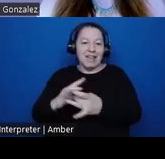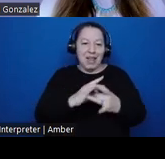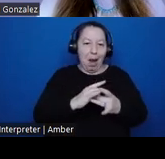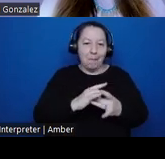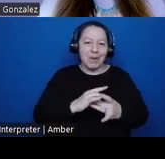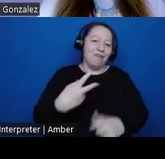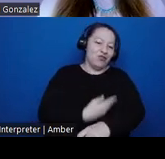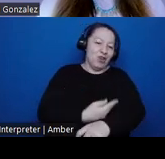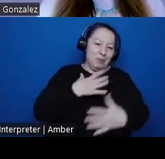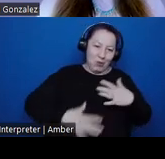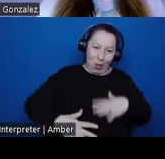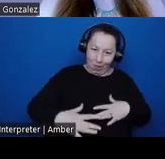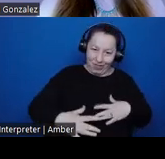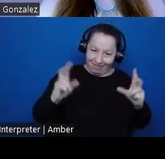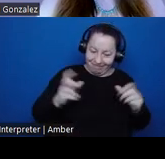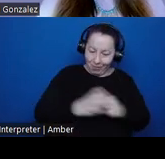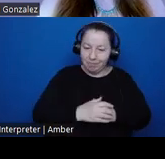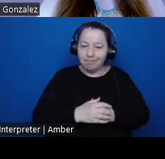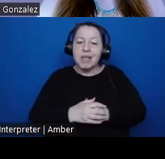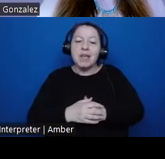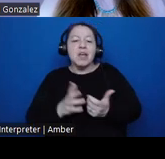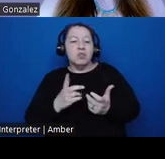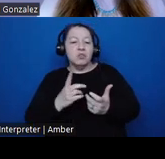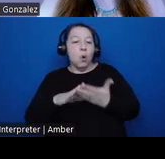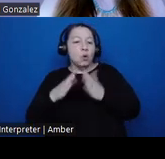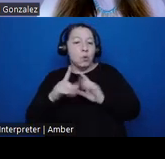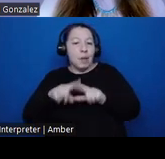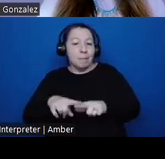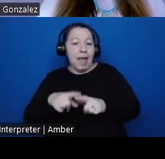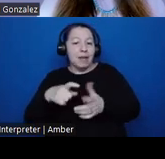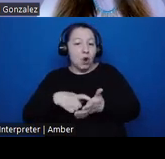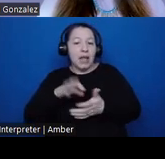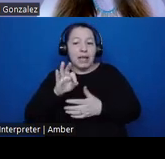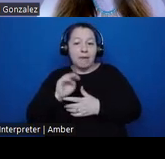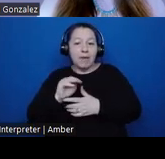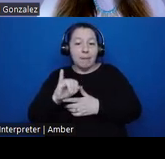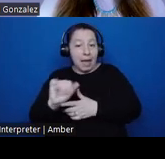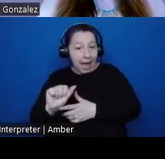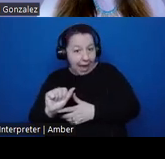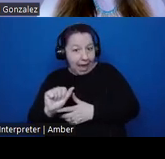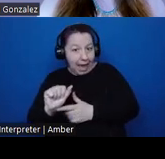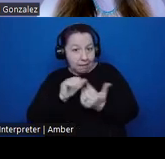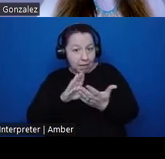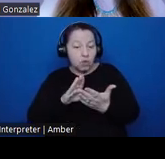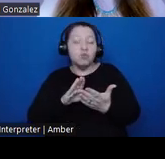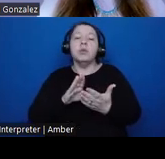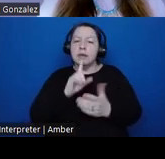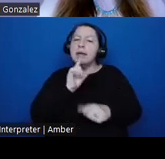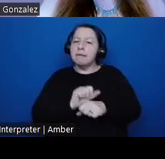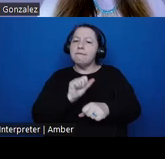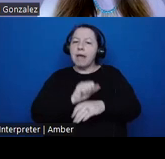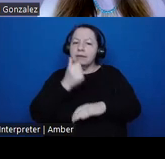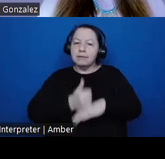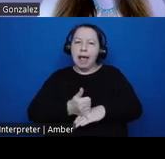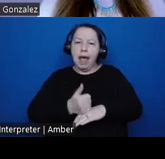I argue that indigenous community based archaeology is like FMII FMIA do in fact establish a framework for